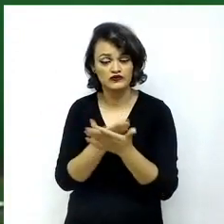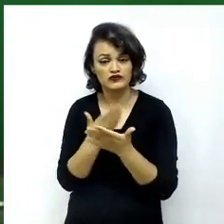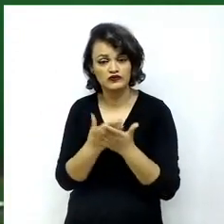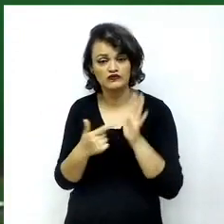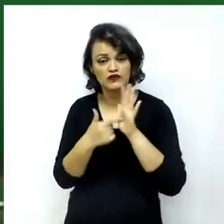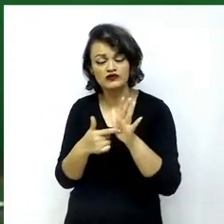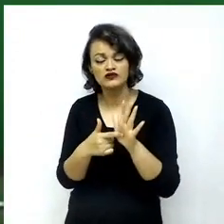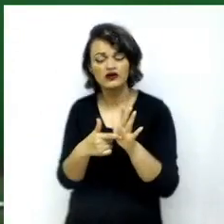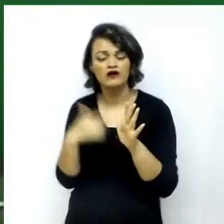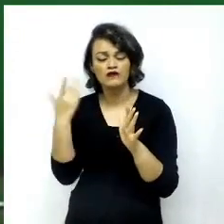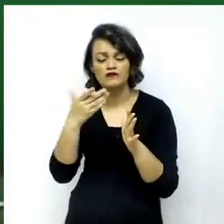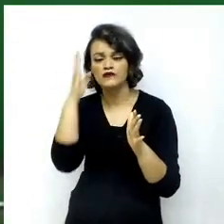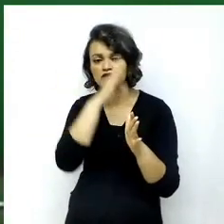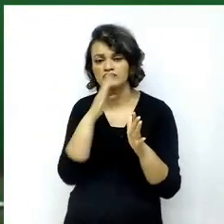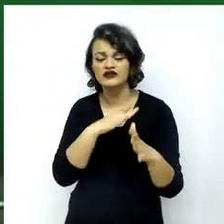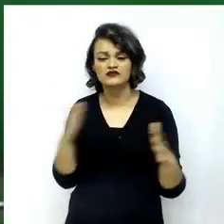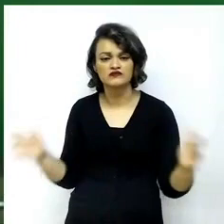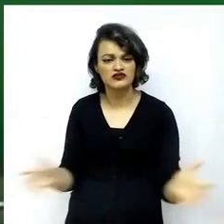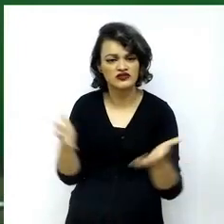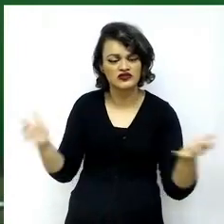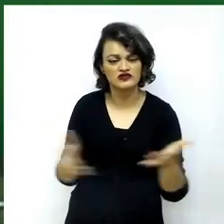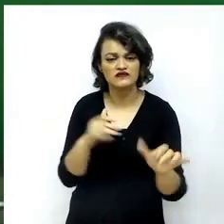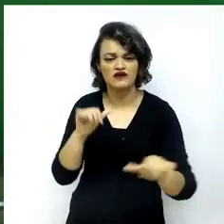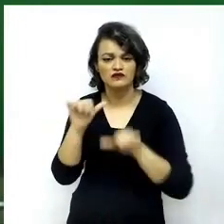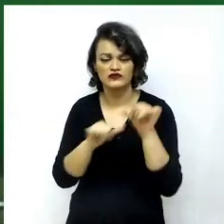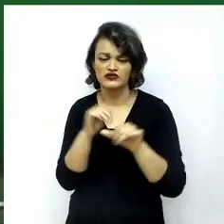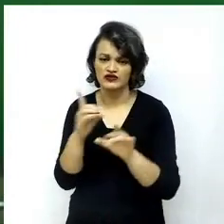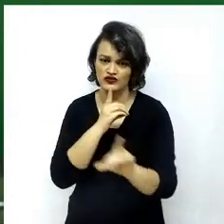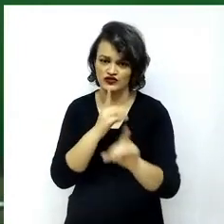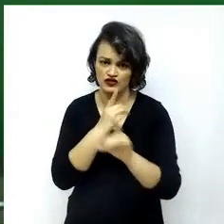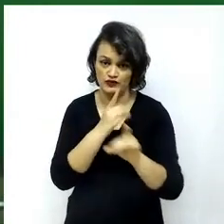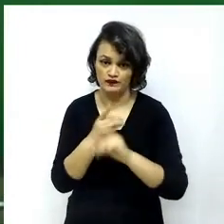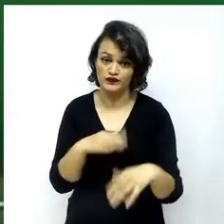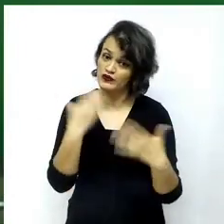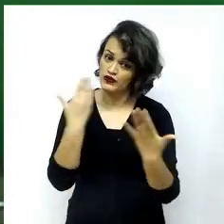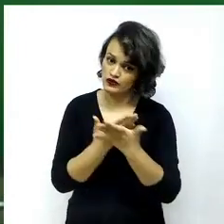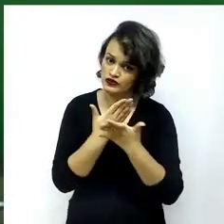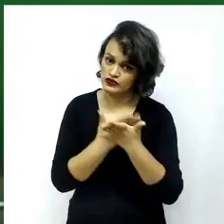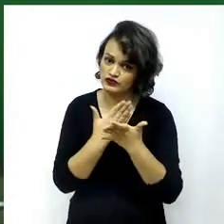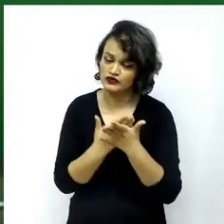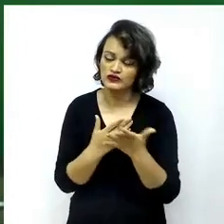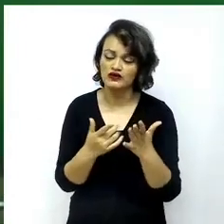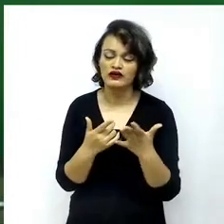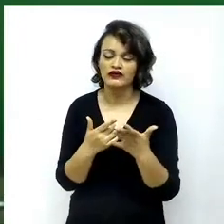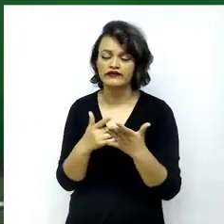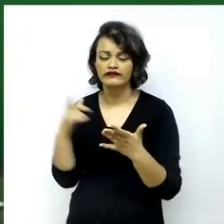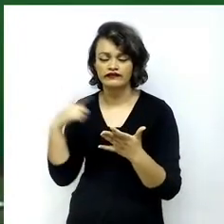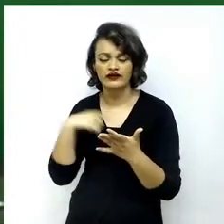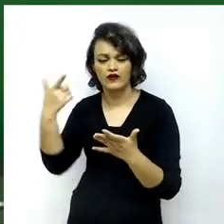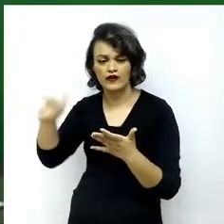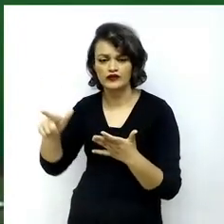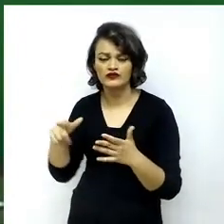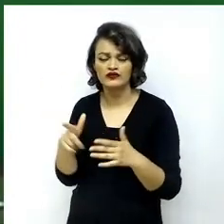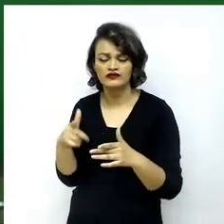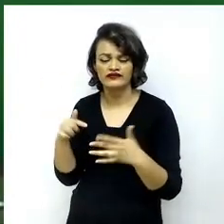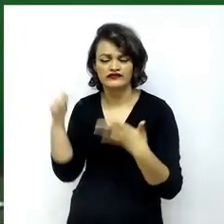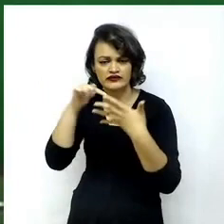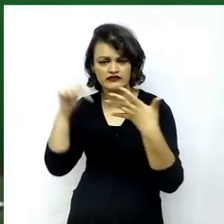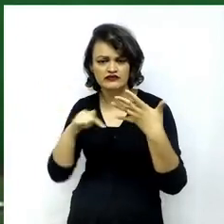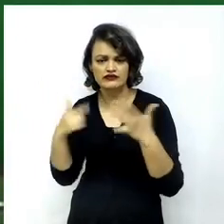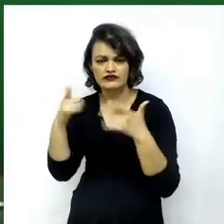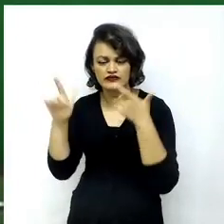can foster its digital transformation. The study goes to the heart of several issues which Brazil is now devoted to solve,